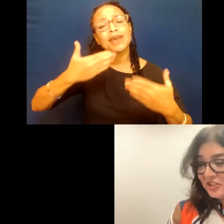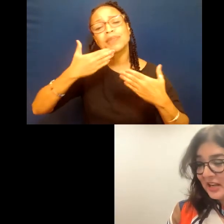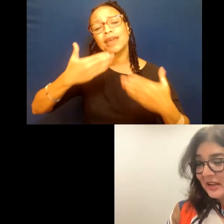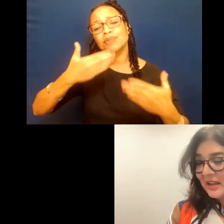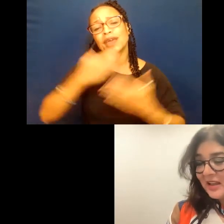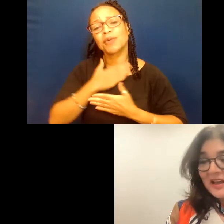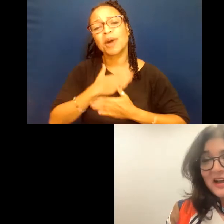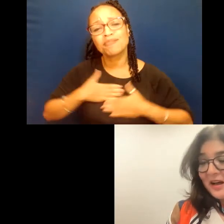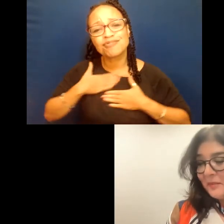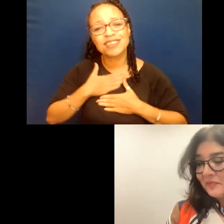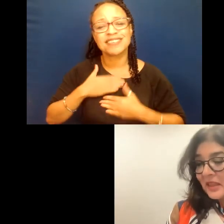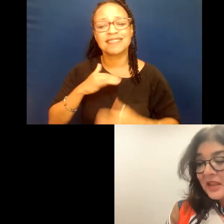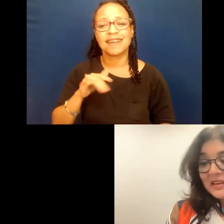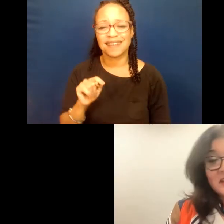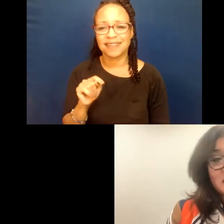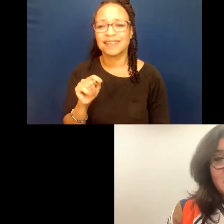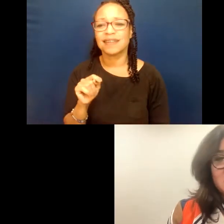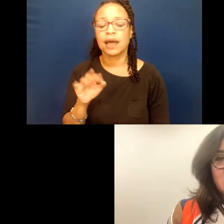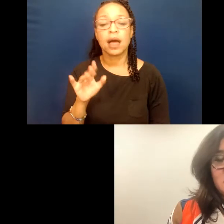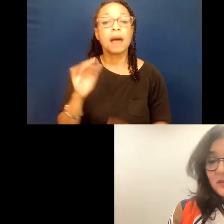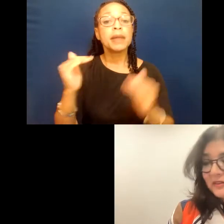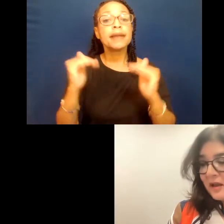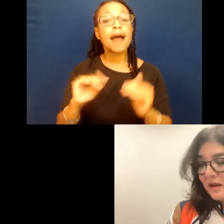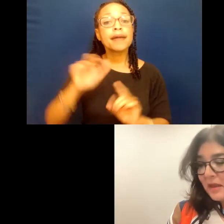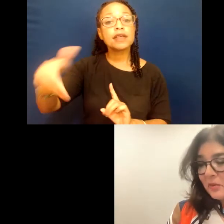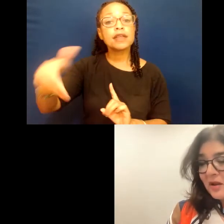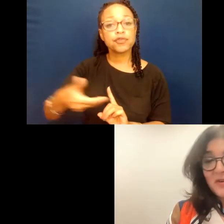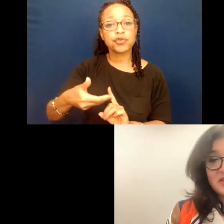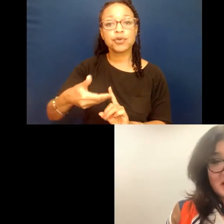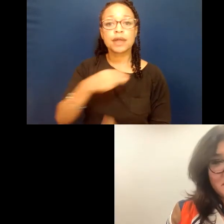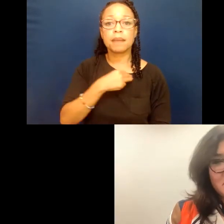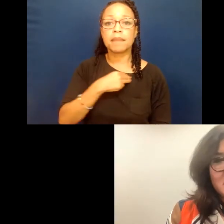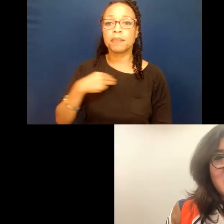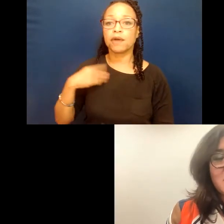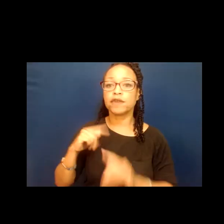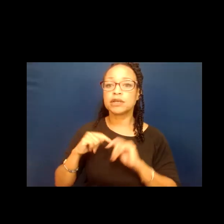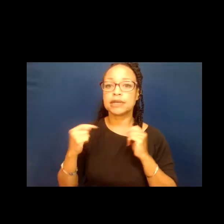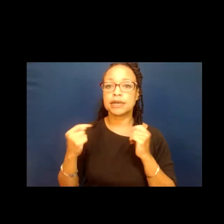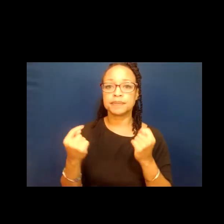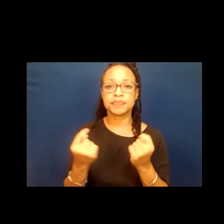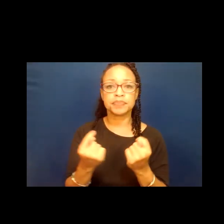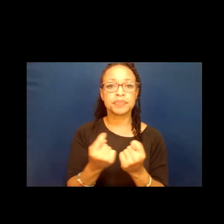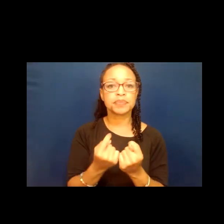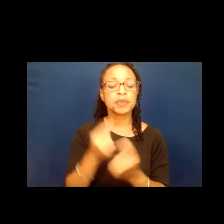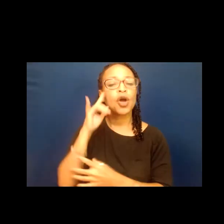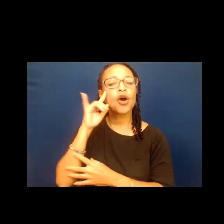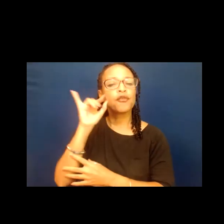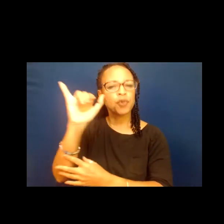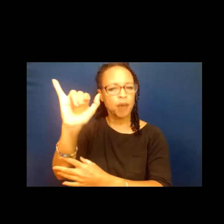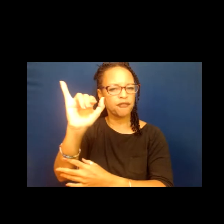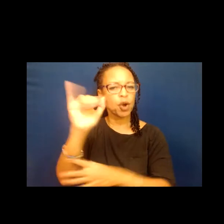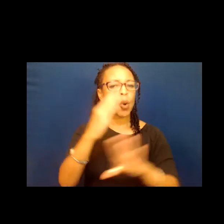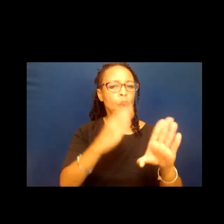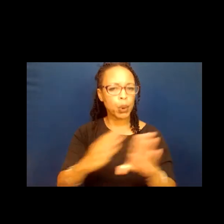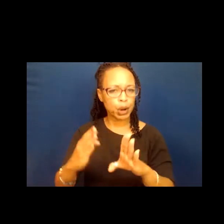appreciate it. Next, I'd like to introduce a member of our team, of our Forever Organizing team,